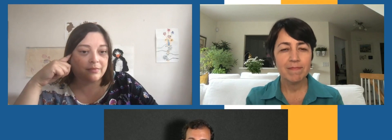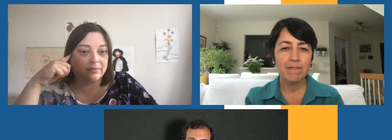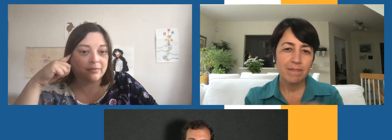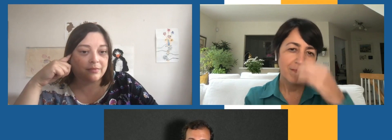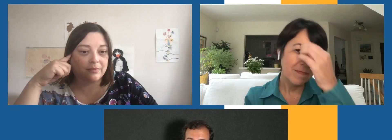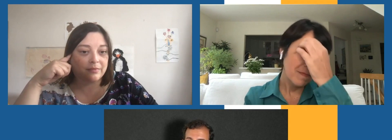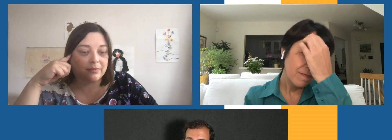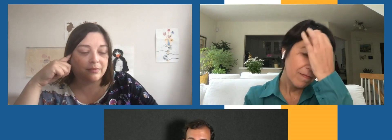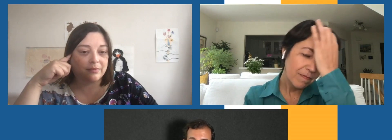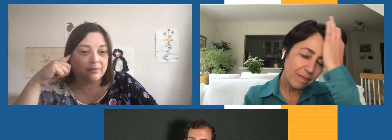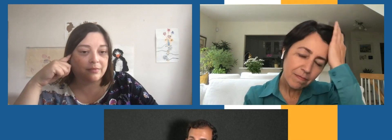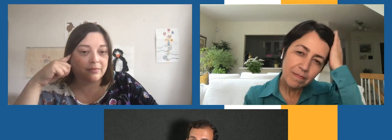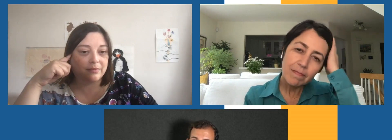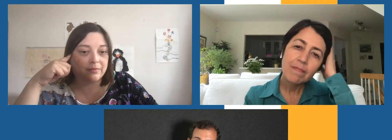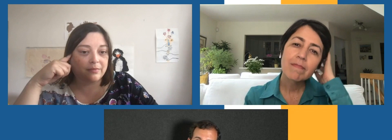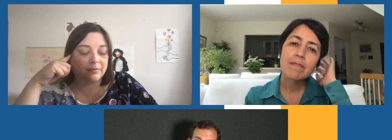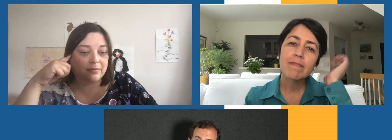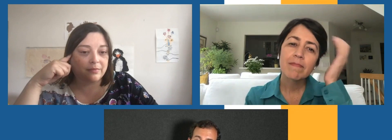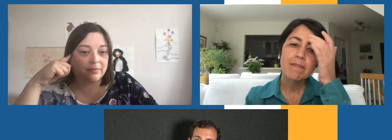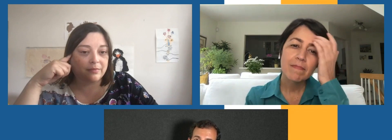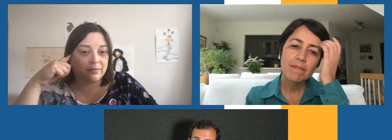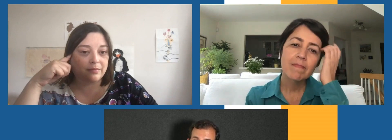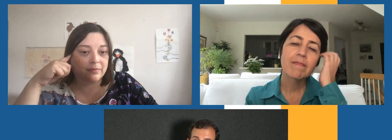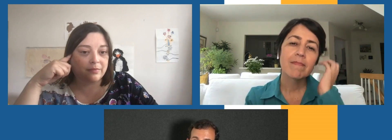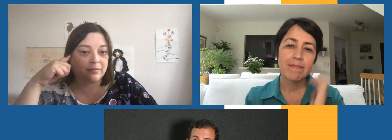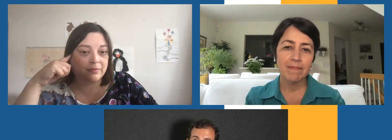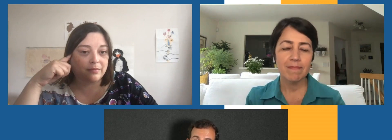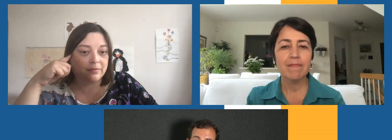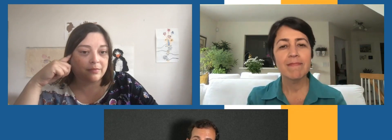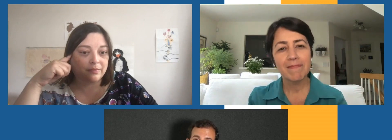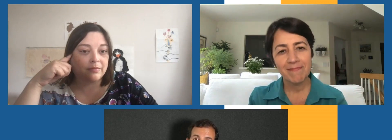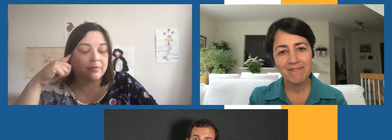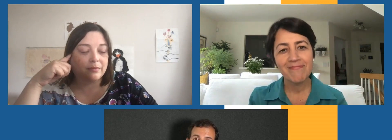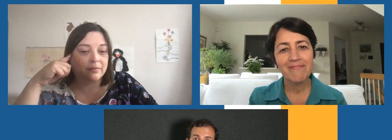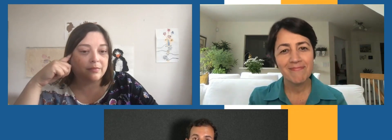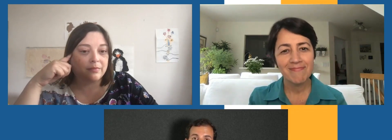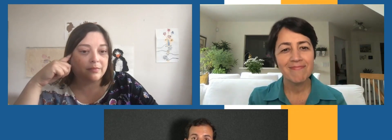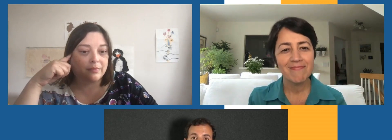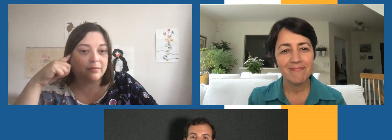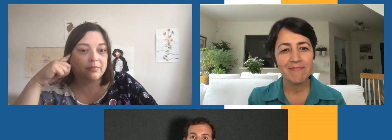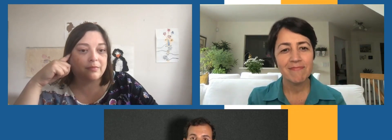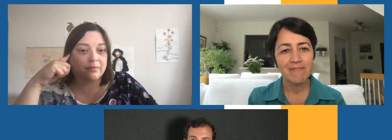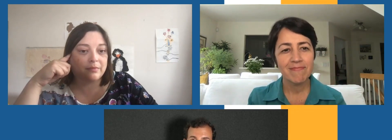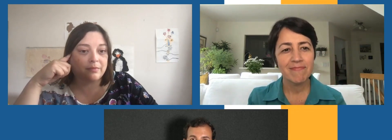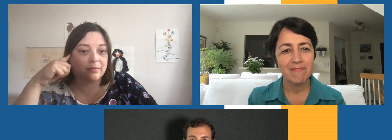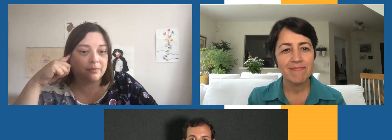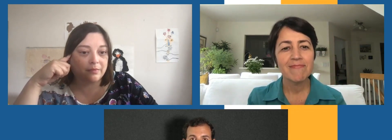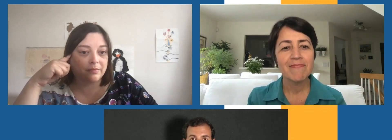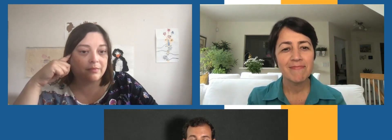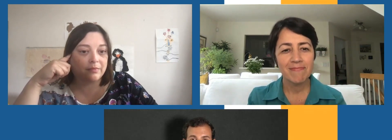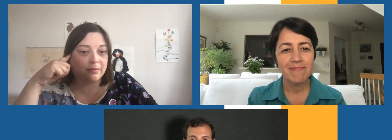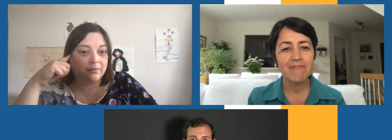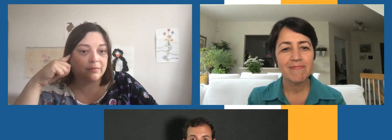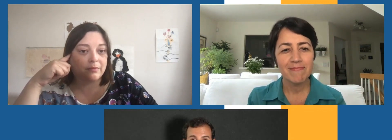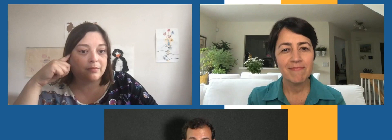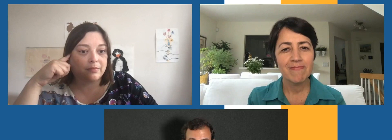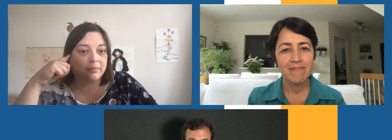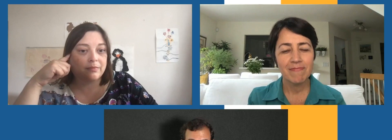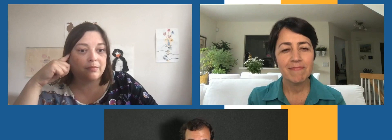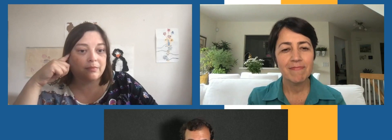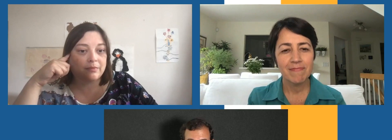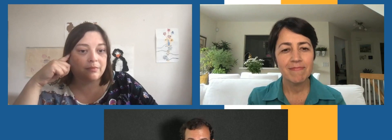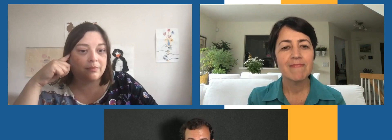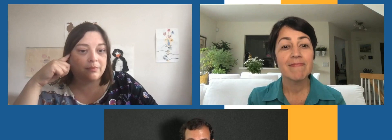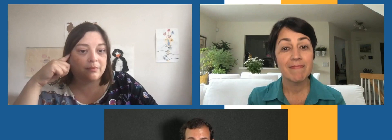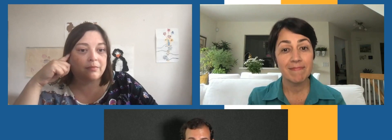substance that as it builds up in our system throughout the day, it is a drive for us to go to